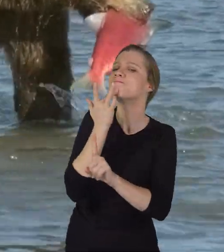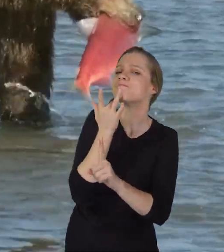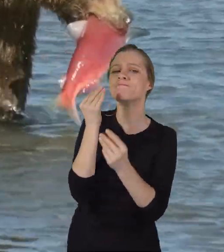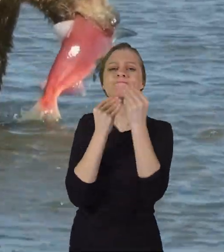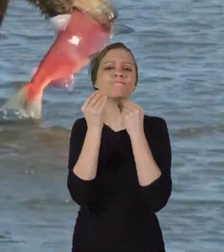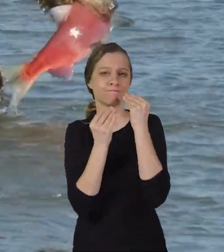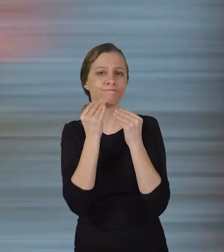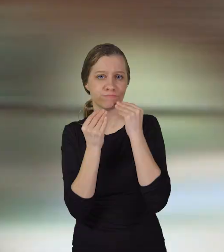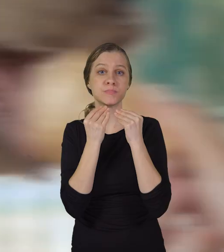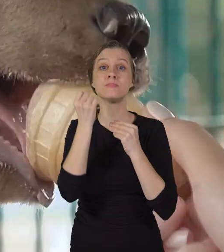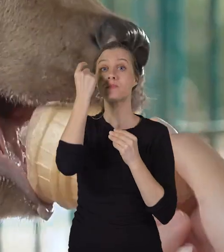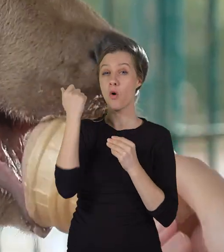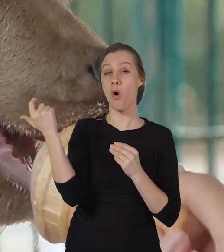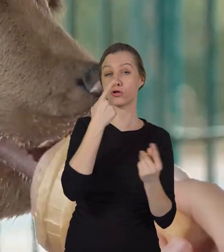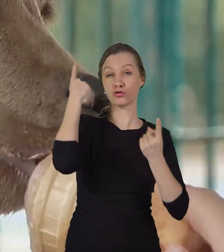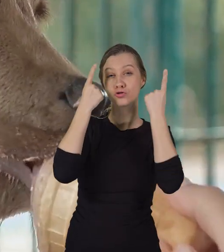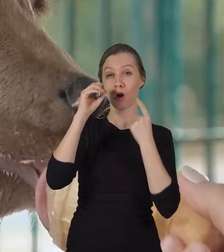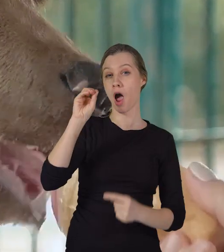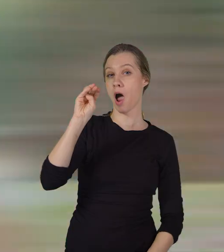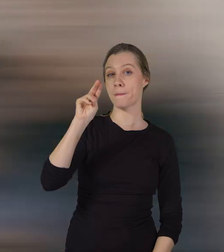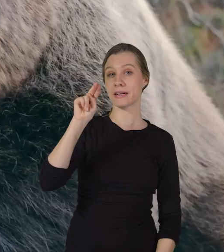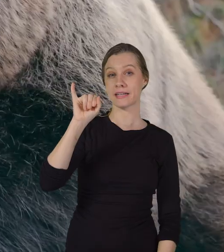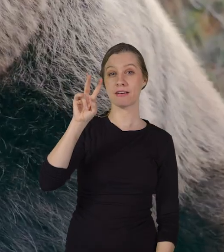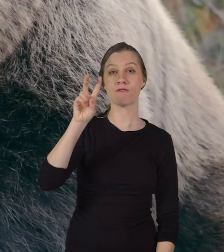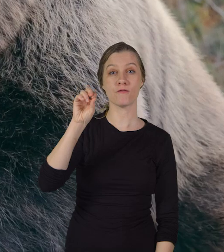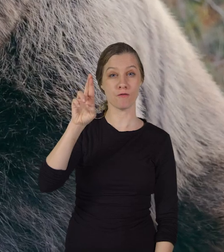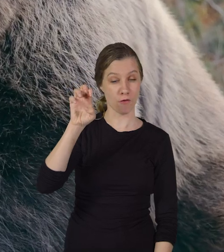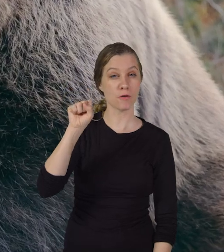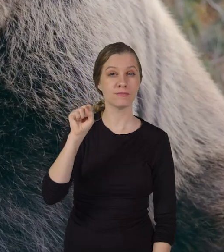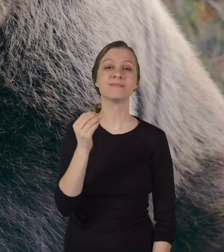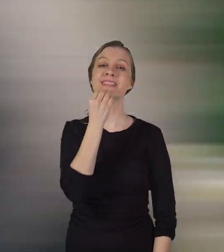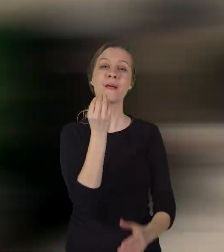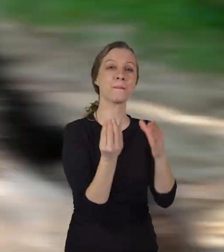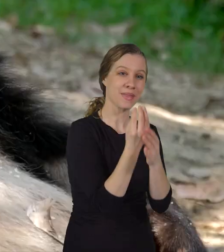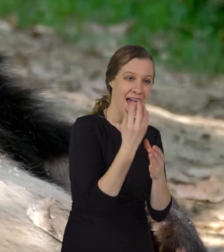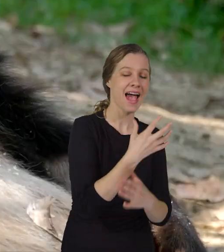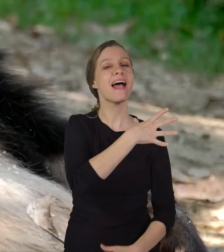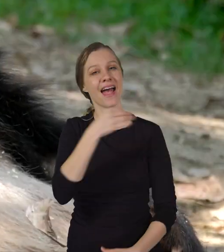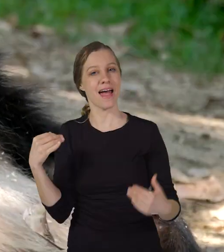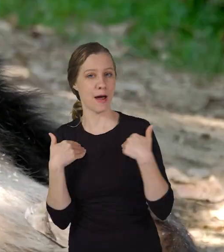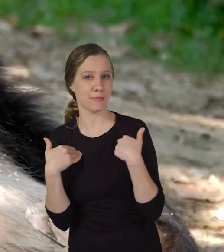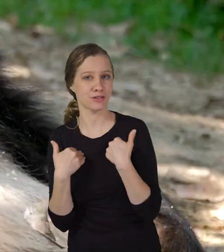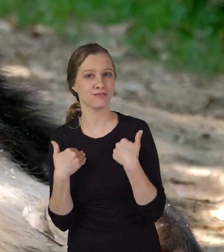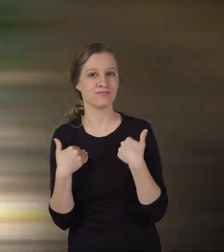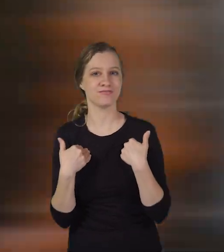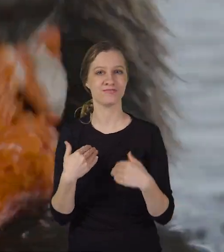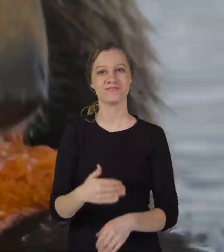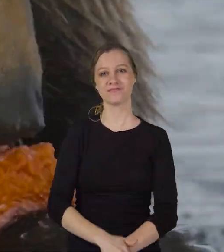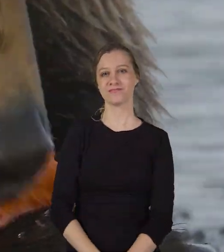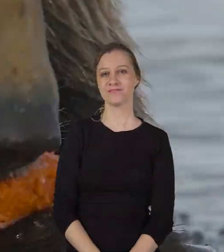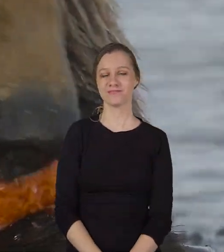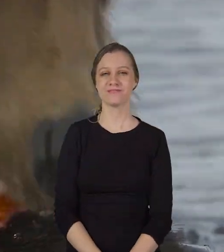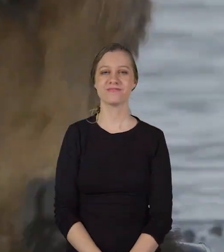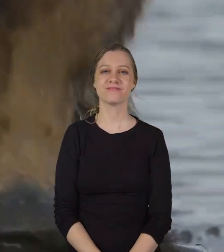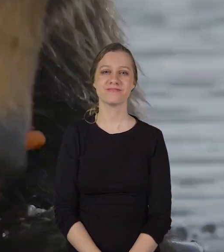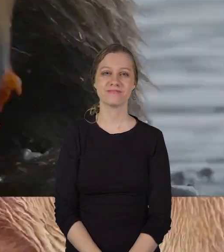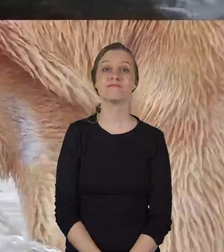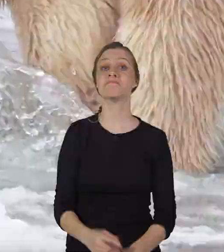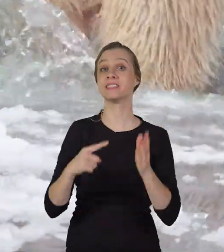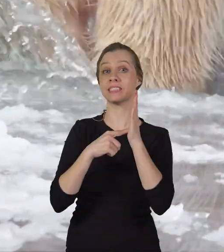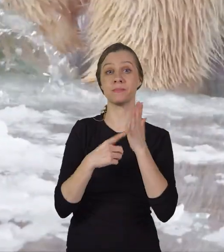different preferred diet, but they are all considered omnivores because they eat plants and animals.